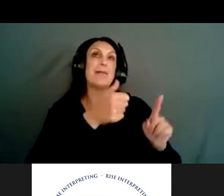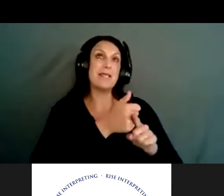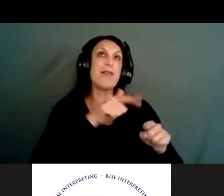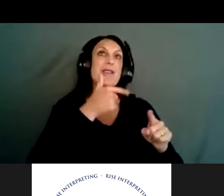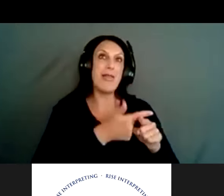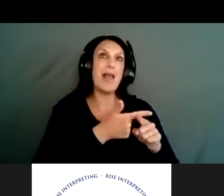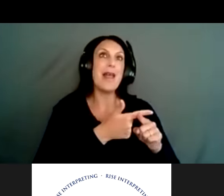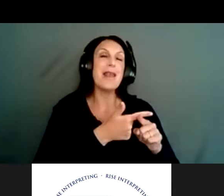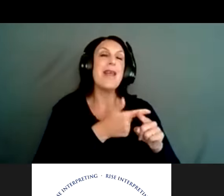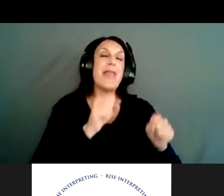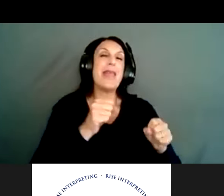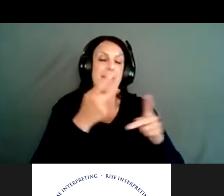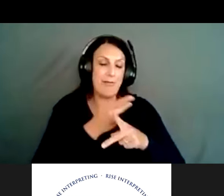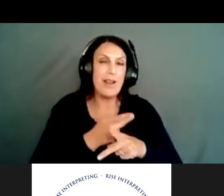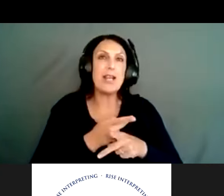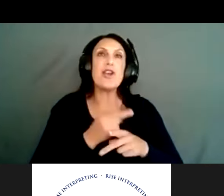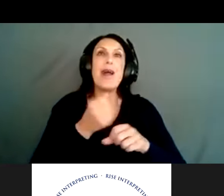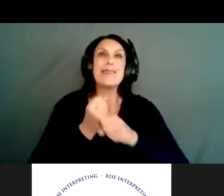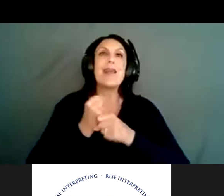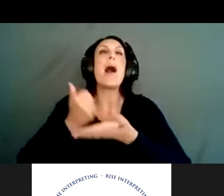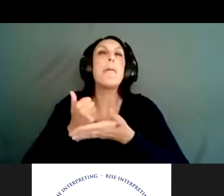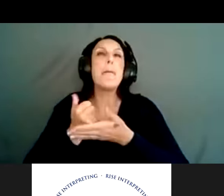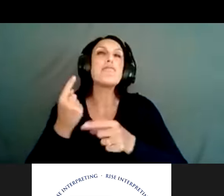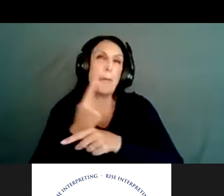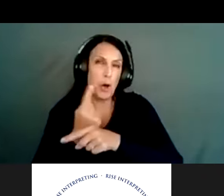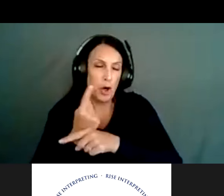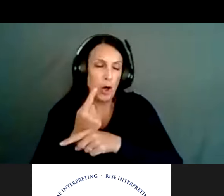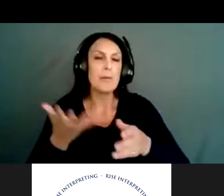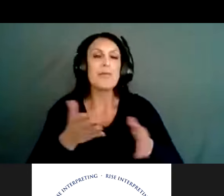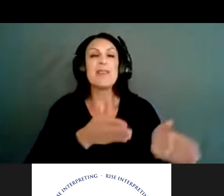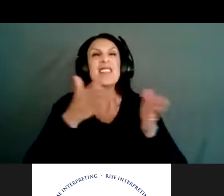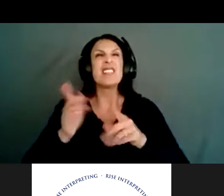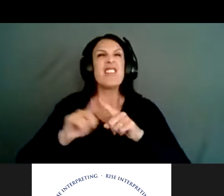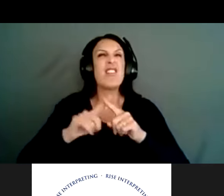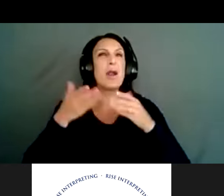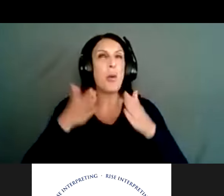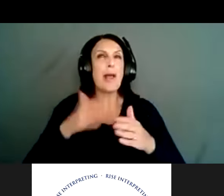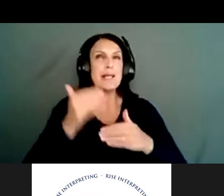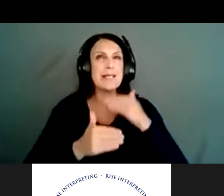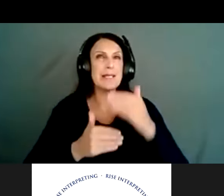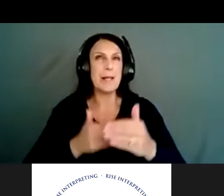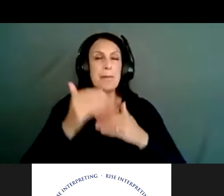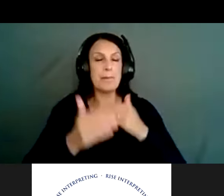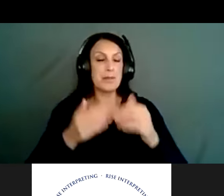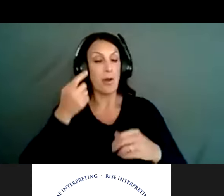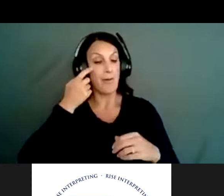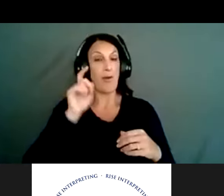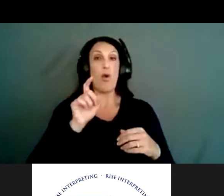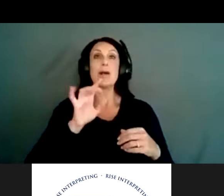And as I mentioned, on the website, you'll find different steps at, you know, for acute risk versus,